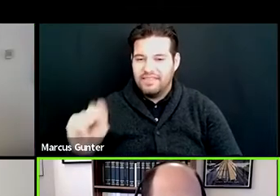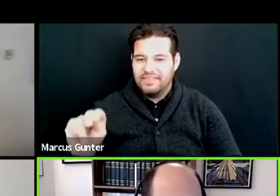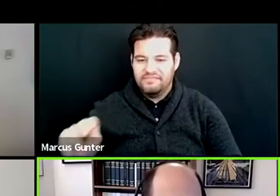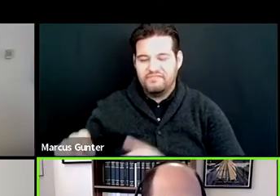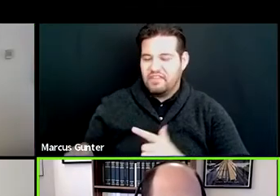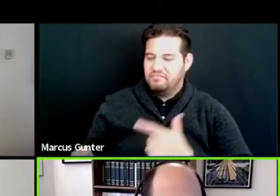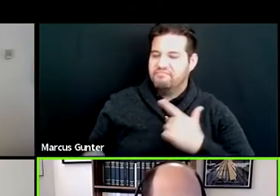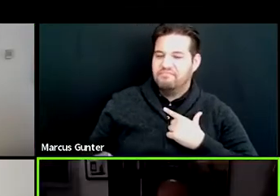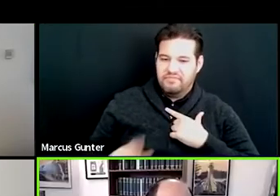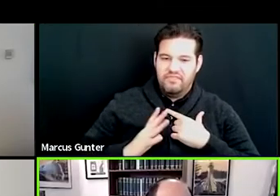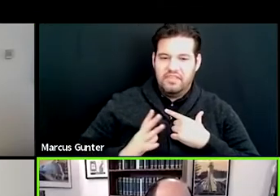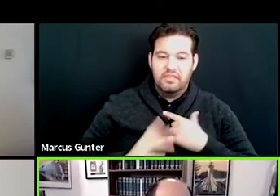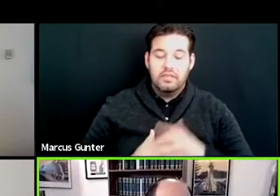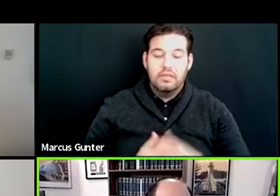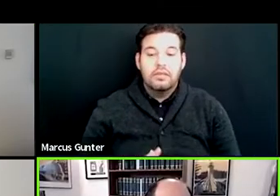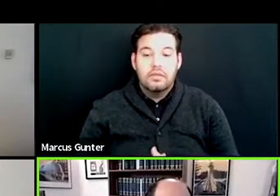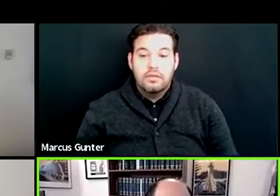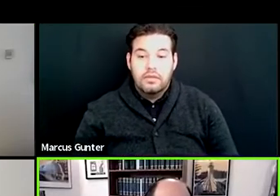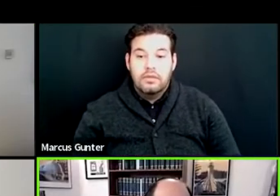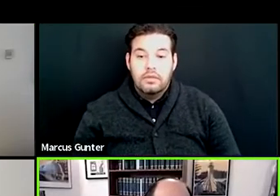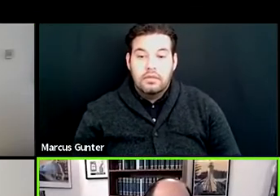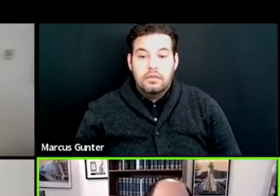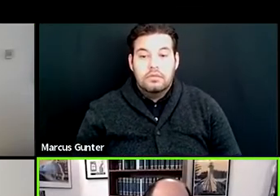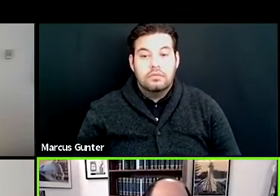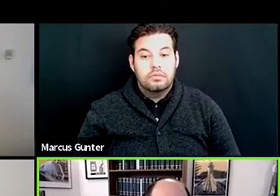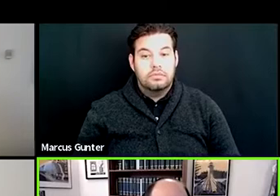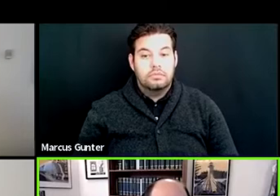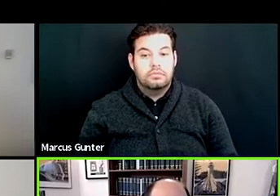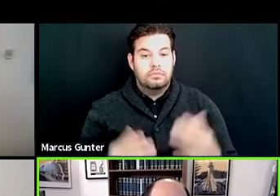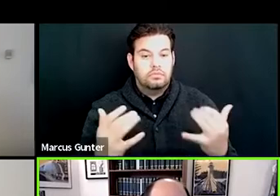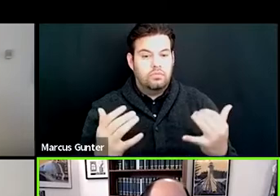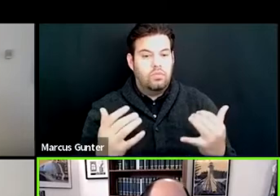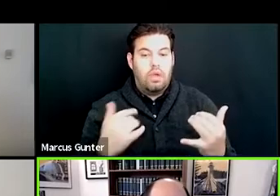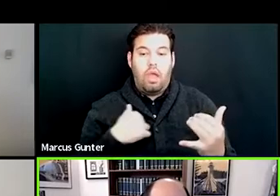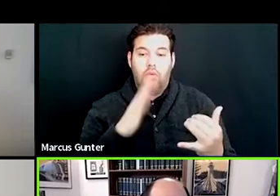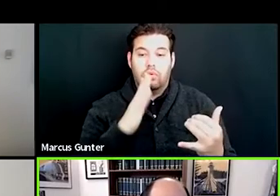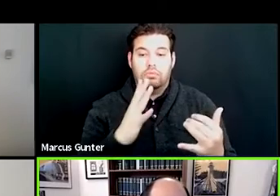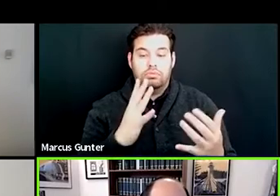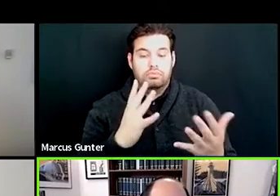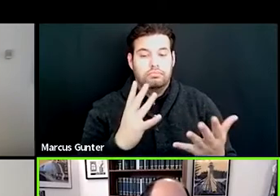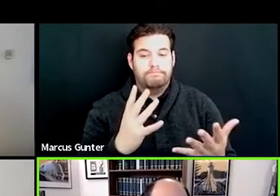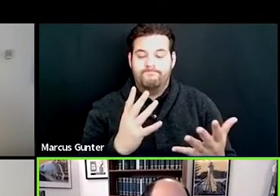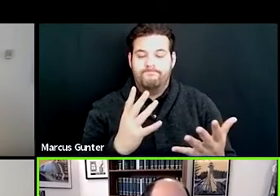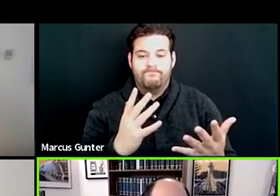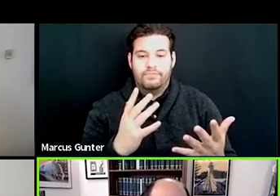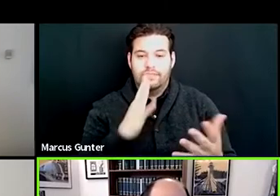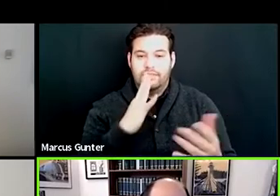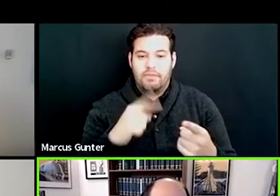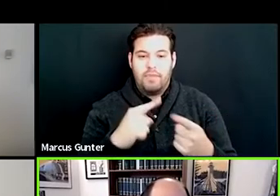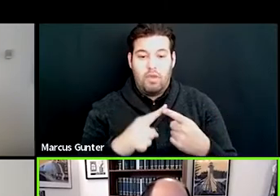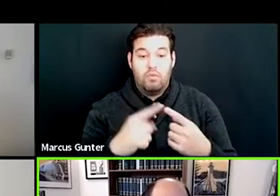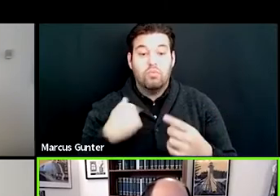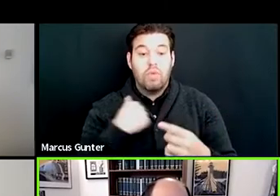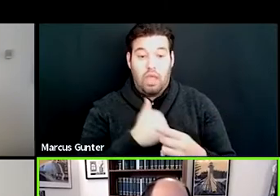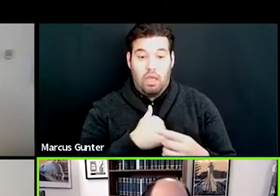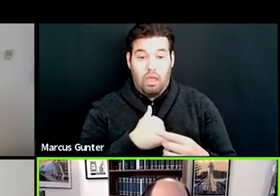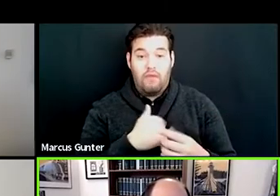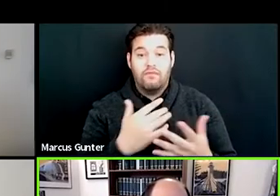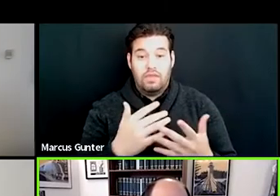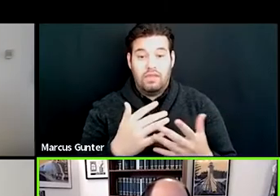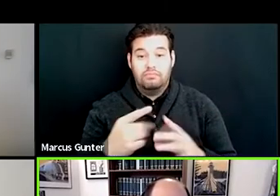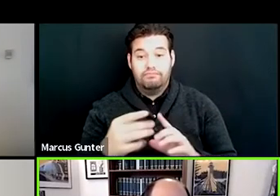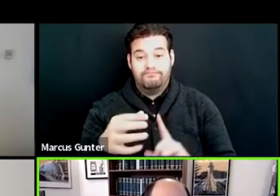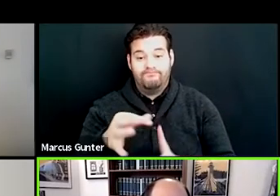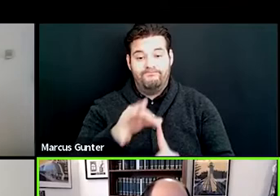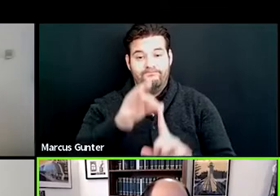so what I can speak to is, you know, we're, we're aware of the requirement that we have a designee and Mike and the Sergeant at Arms